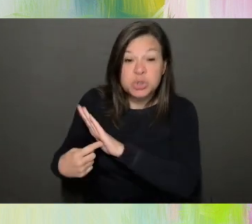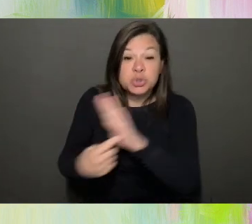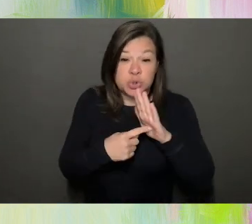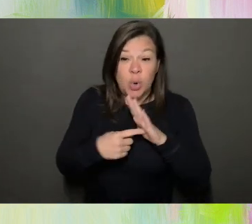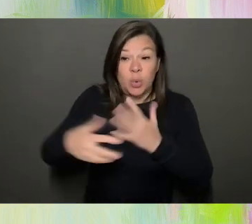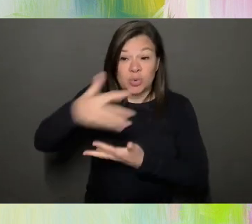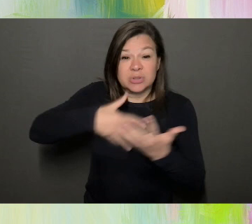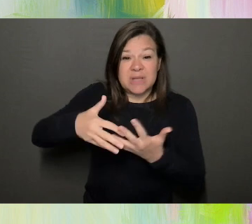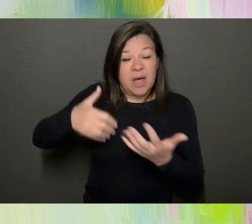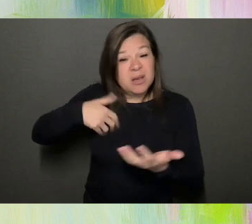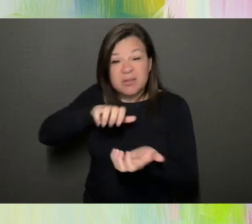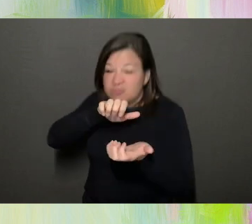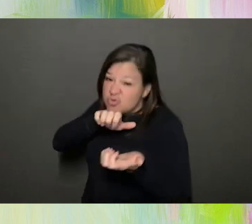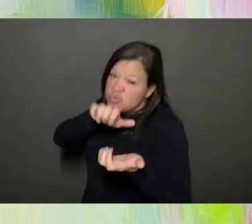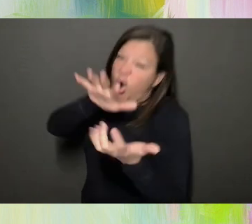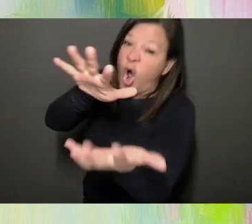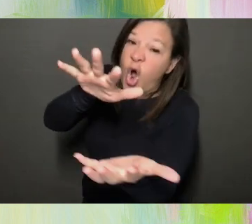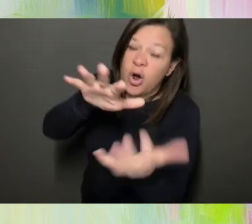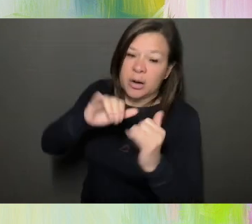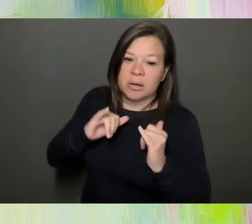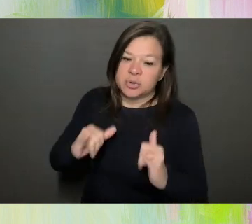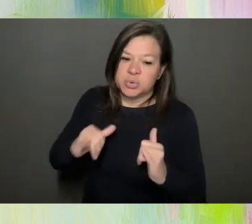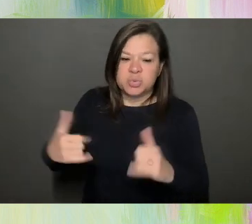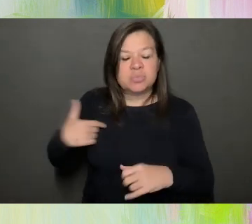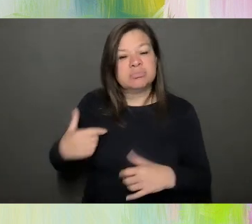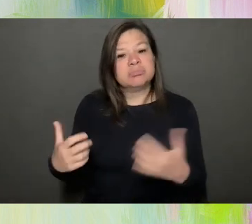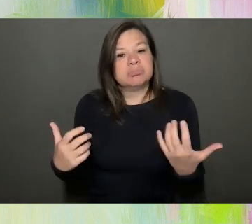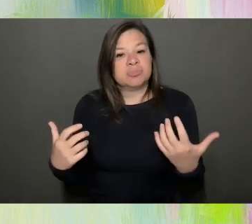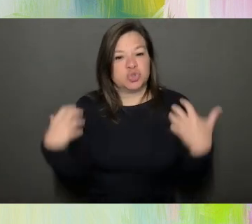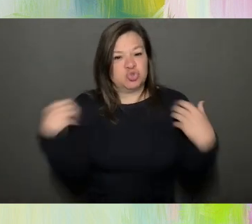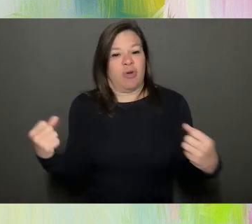too, that we too have the strength to go onward.